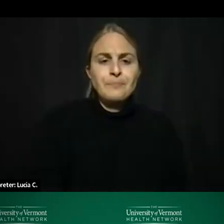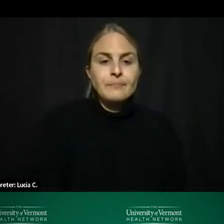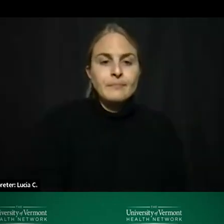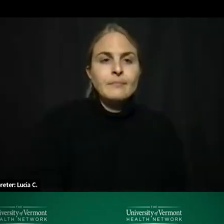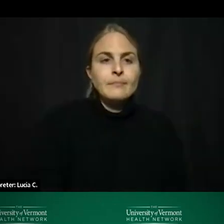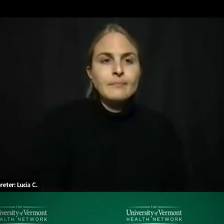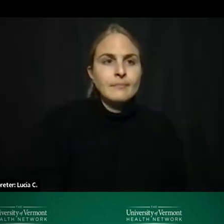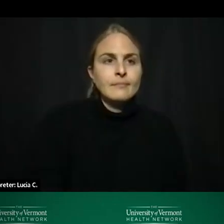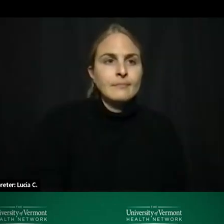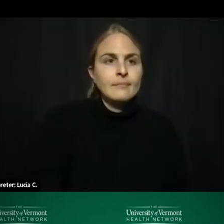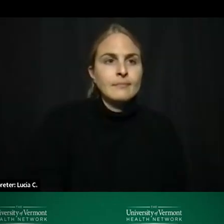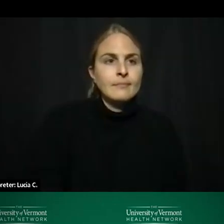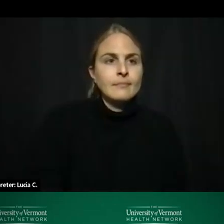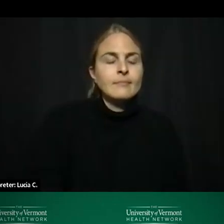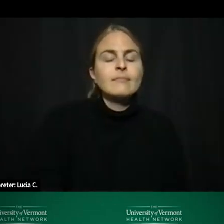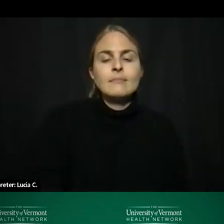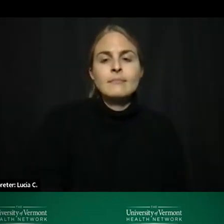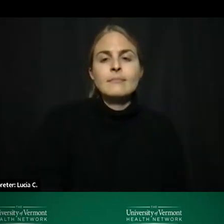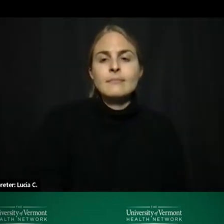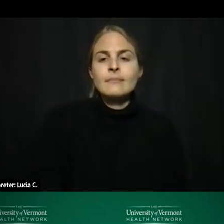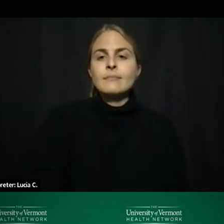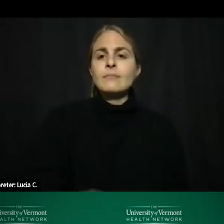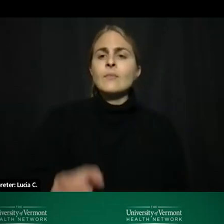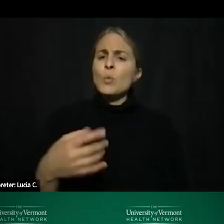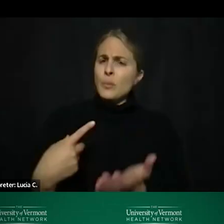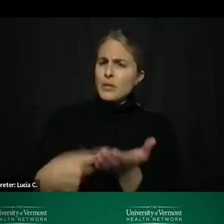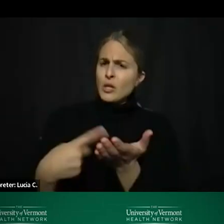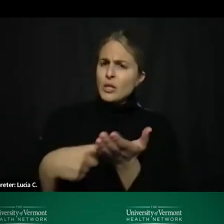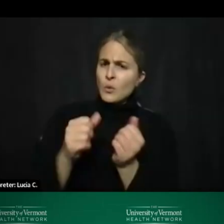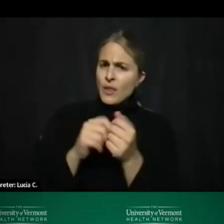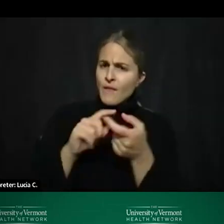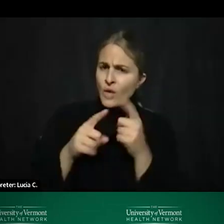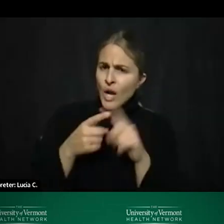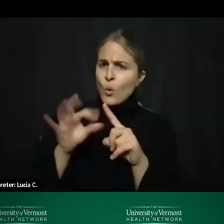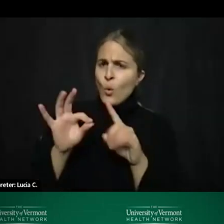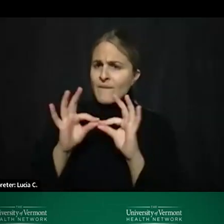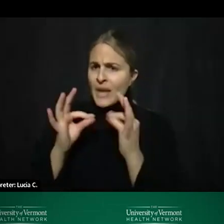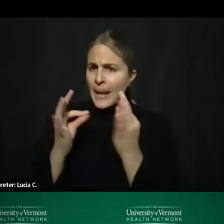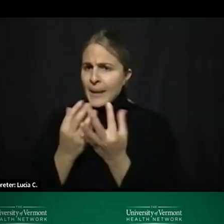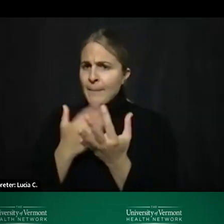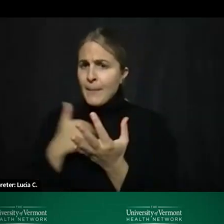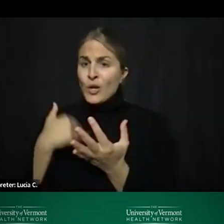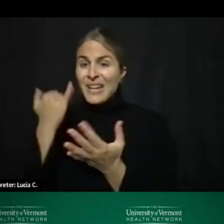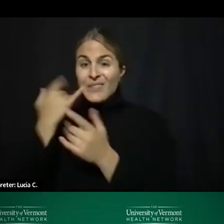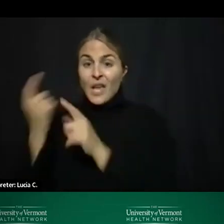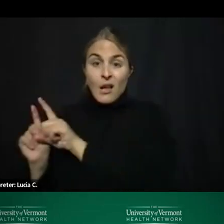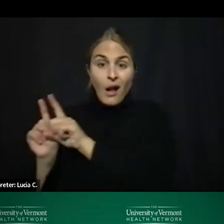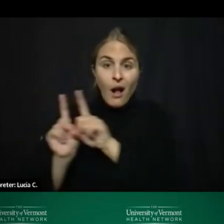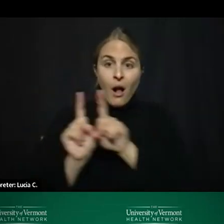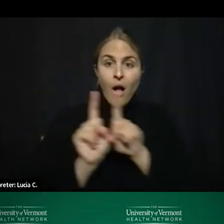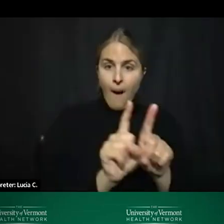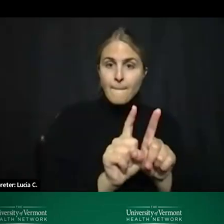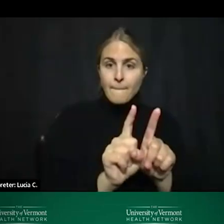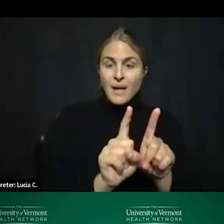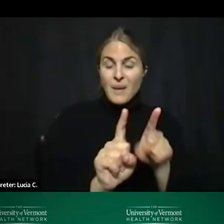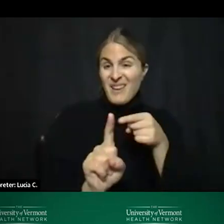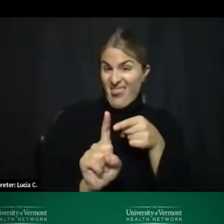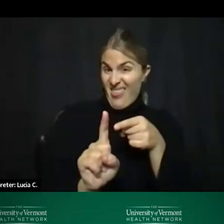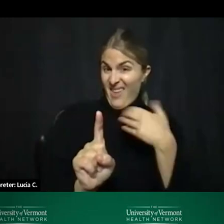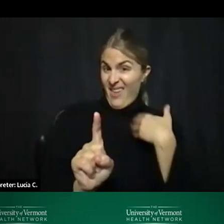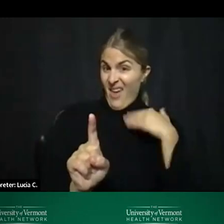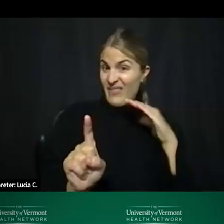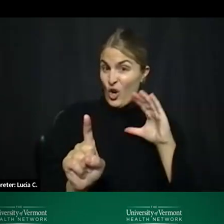um great um will you be talking with the friend or family member who brings the person to the care center they have their own crises too